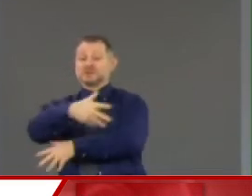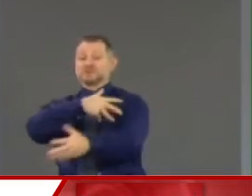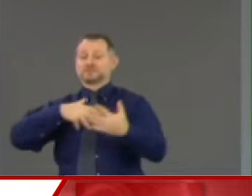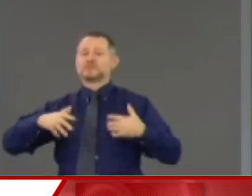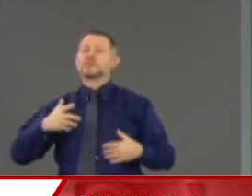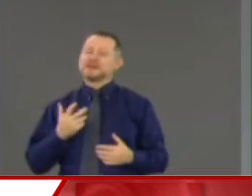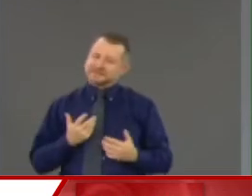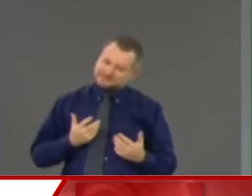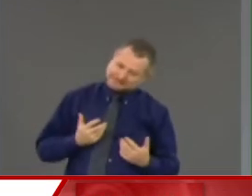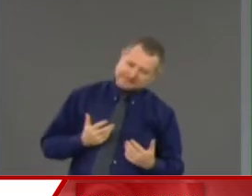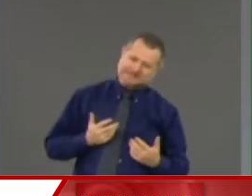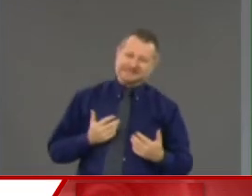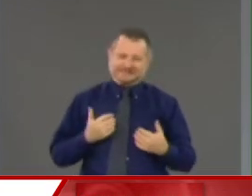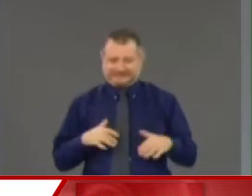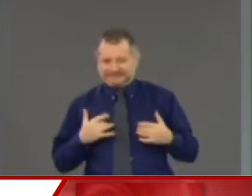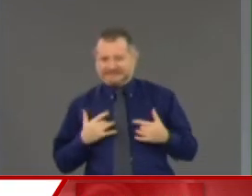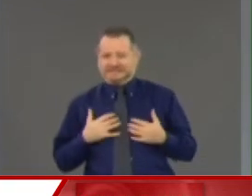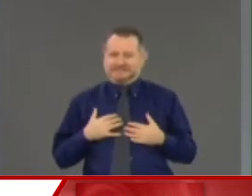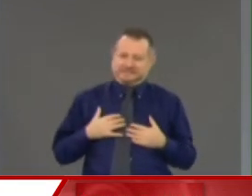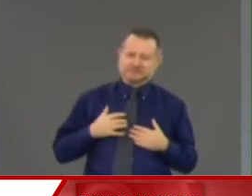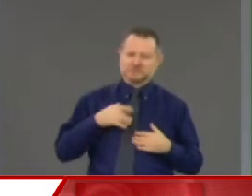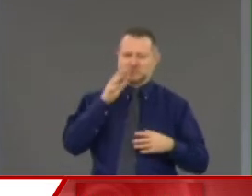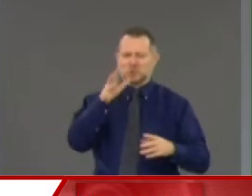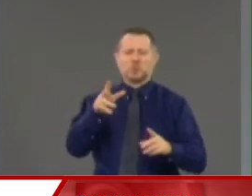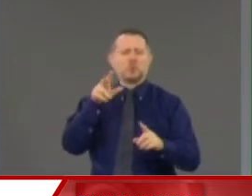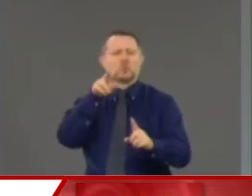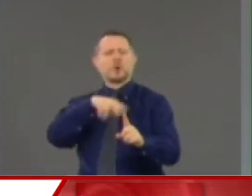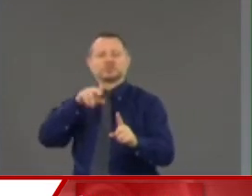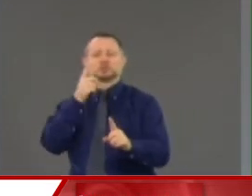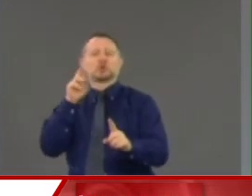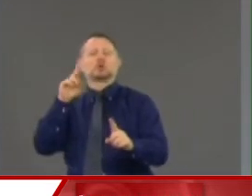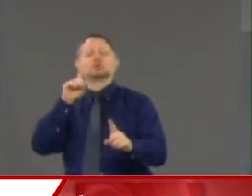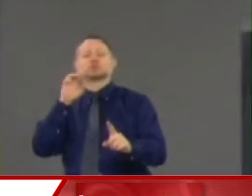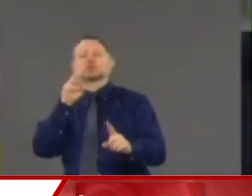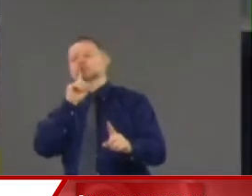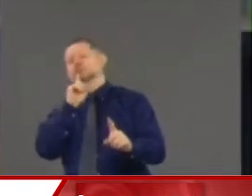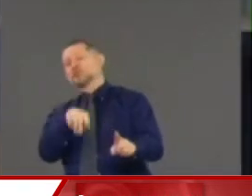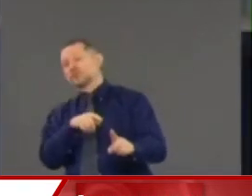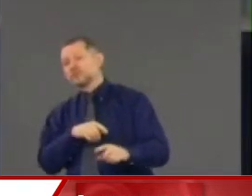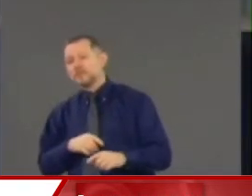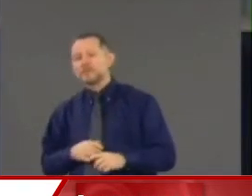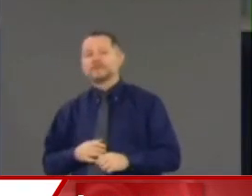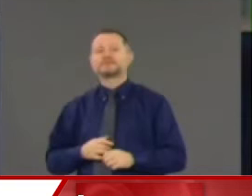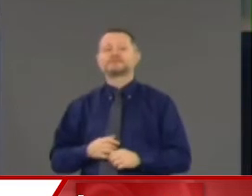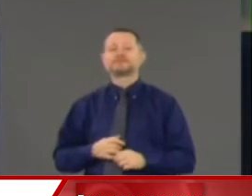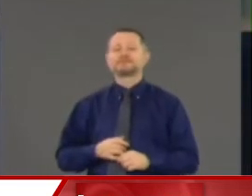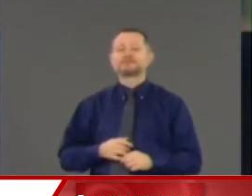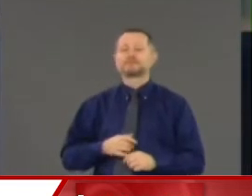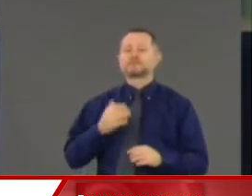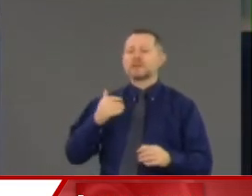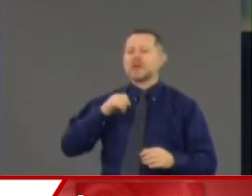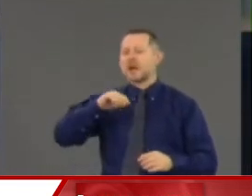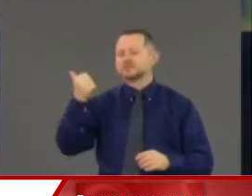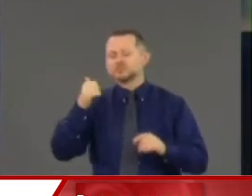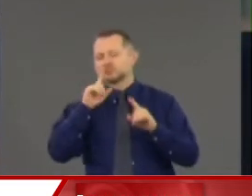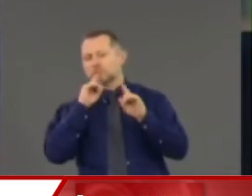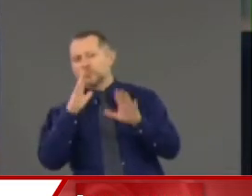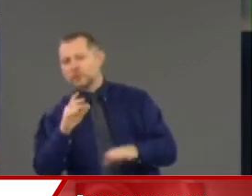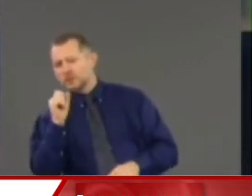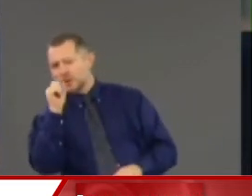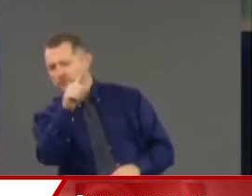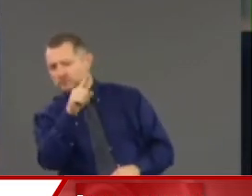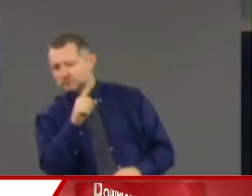So we're looking at this, and we're going to keep a very close eye on it every day. Governor, if we've seen infections go up,